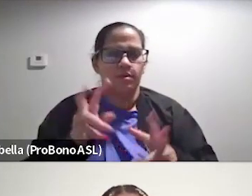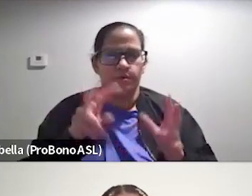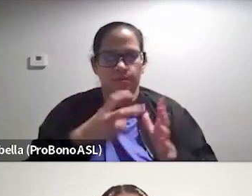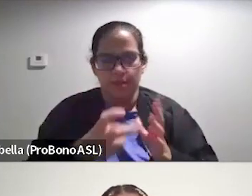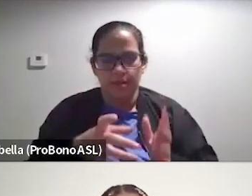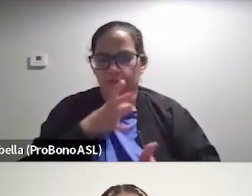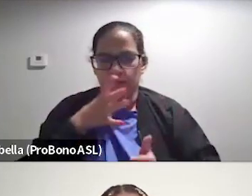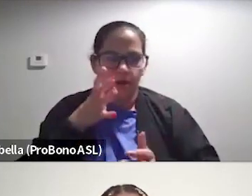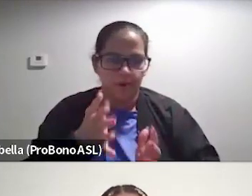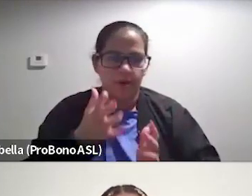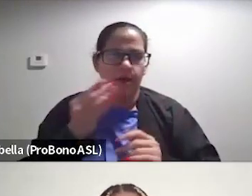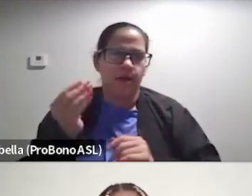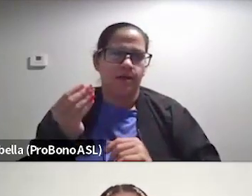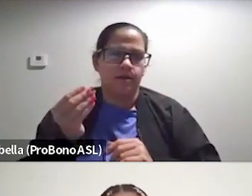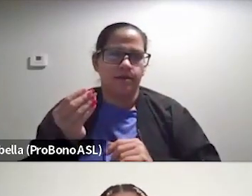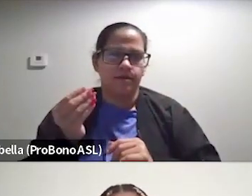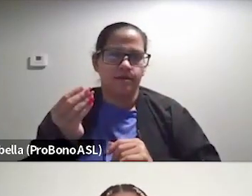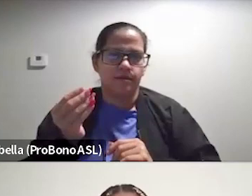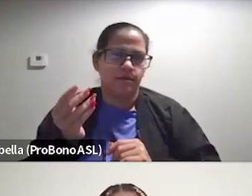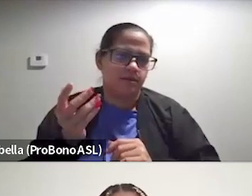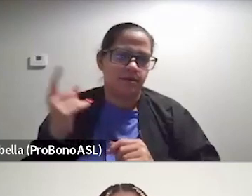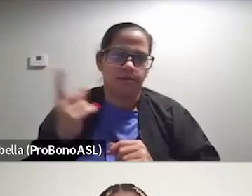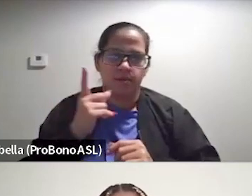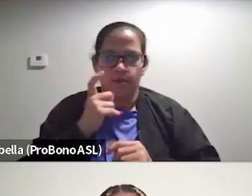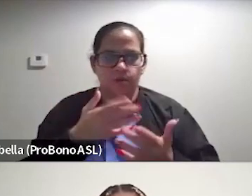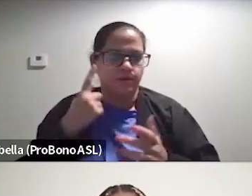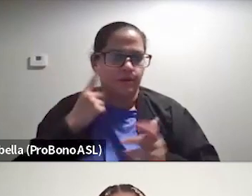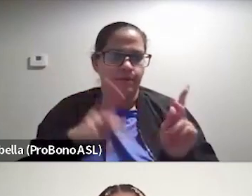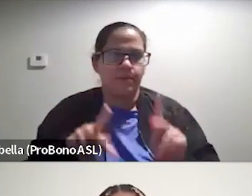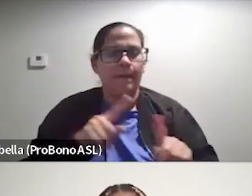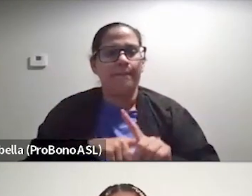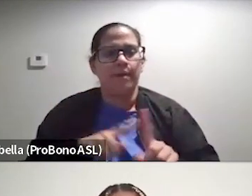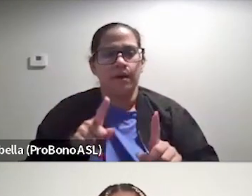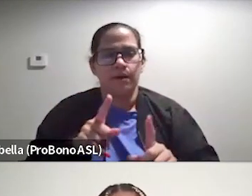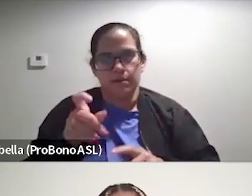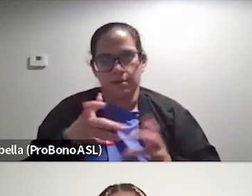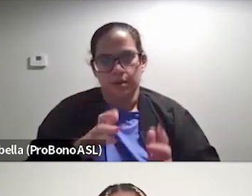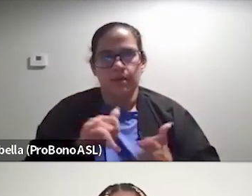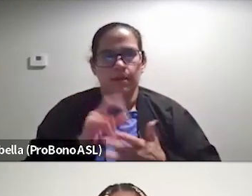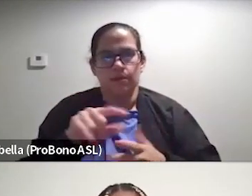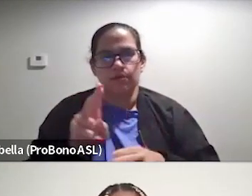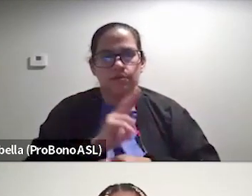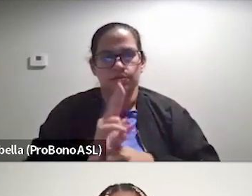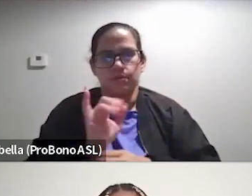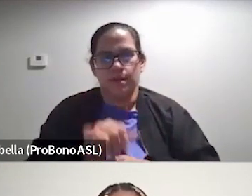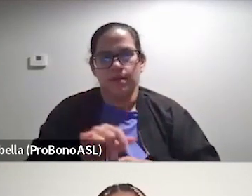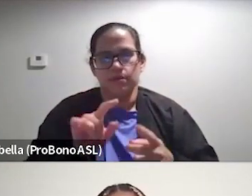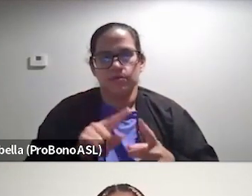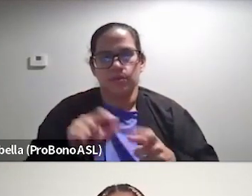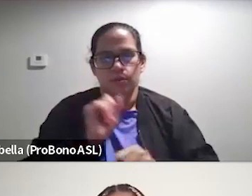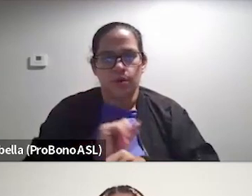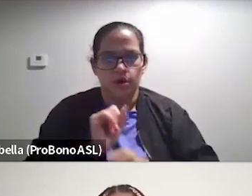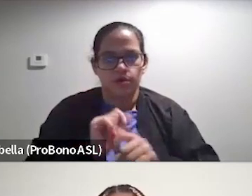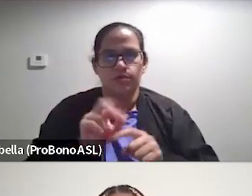farmer and, um, you know, and, and somebody who cooks for folks, but like, is there a way that you're using that work to